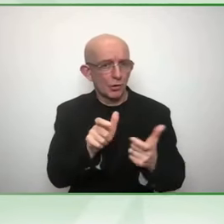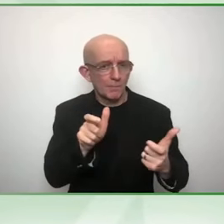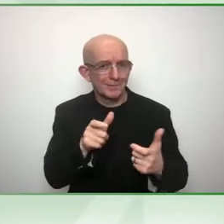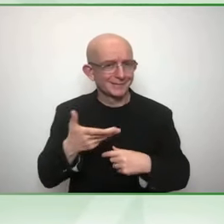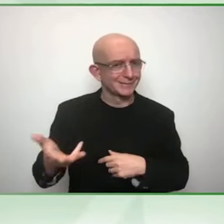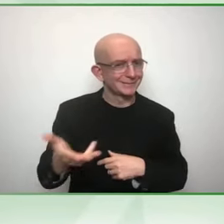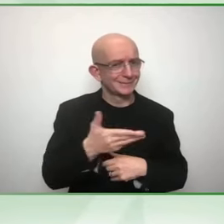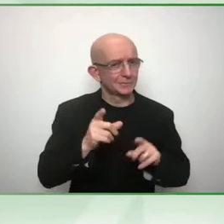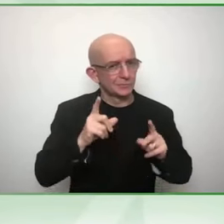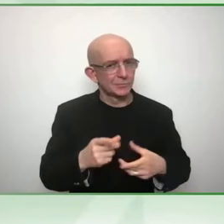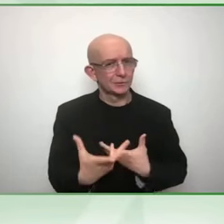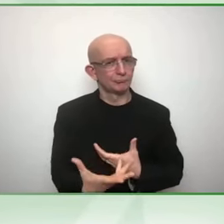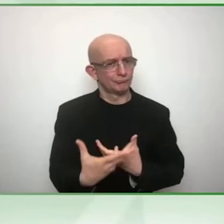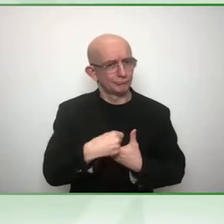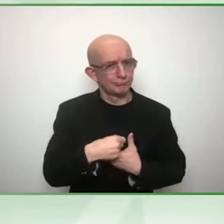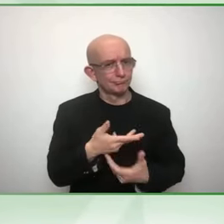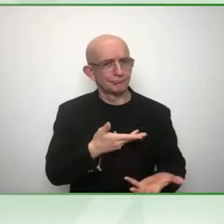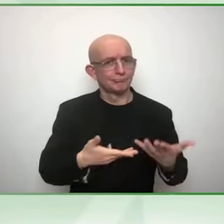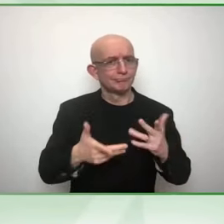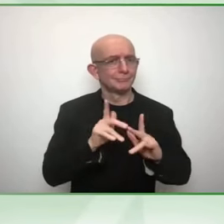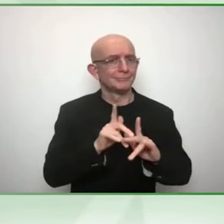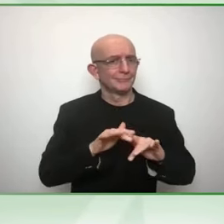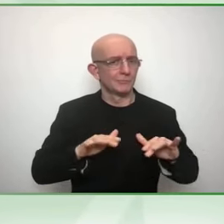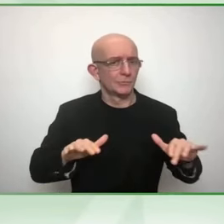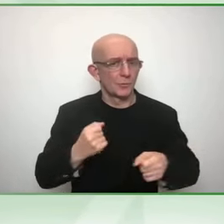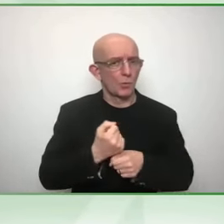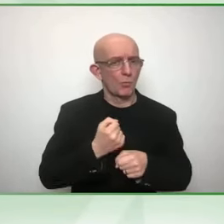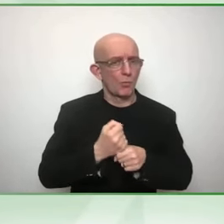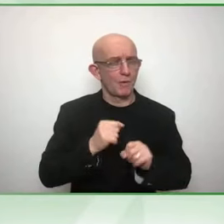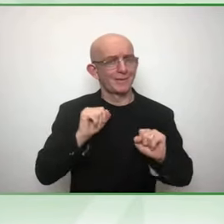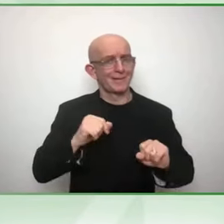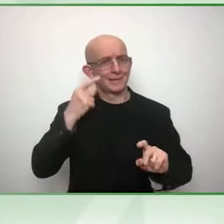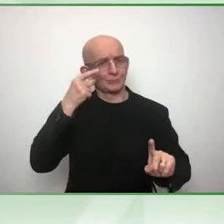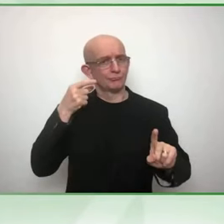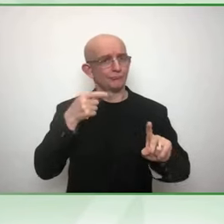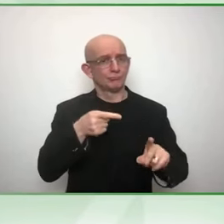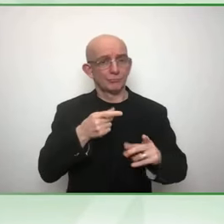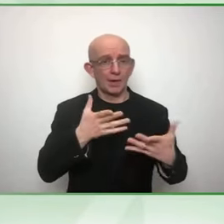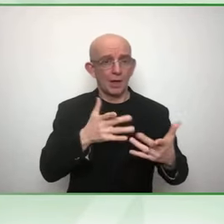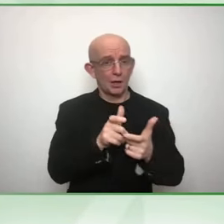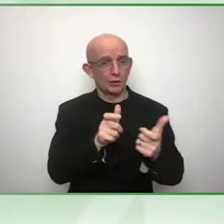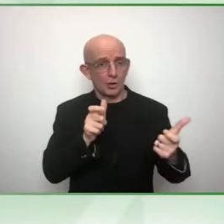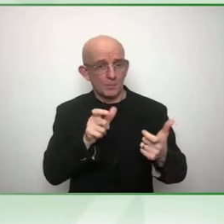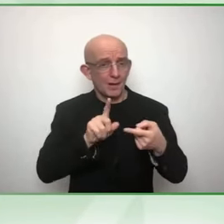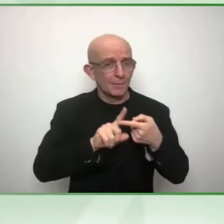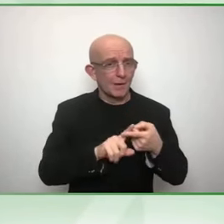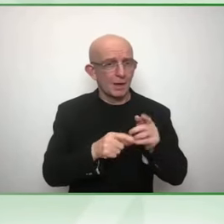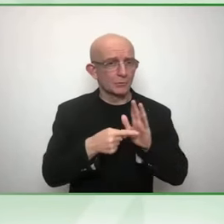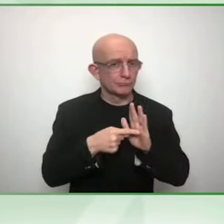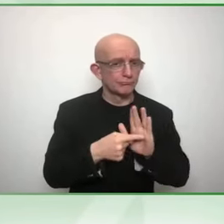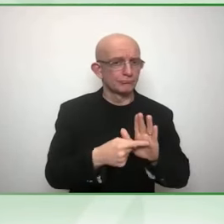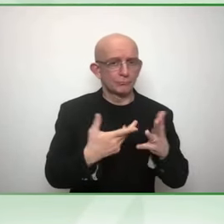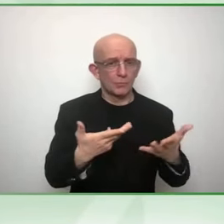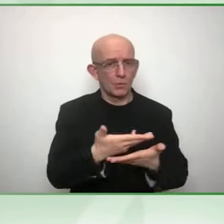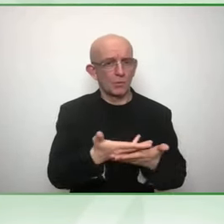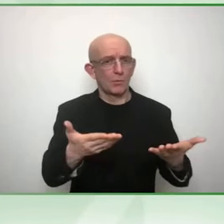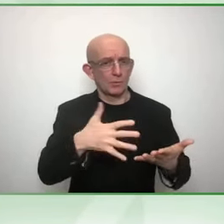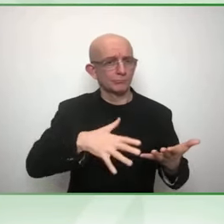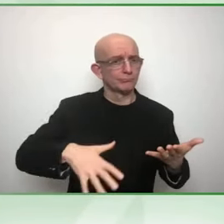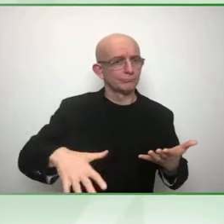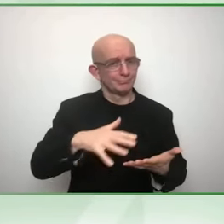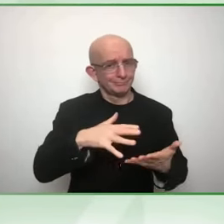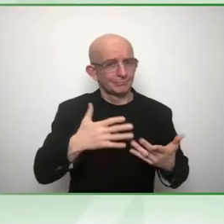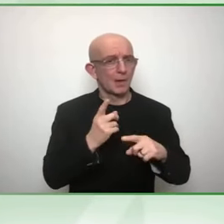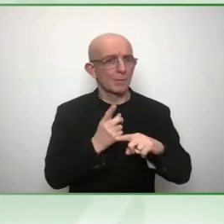are uniquely positioned to advance disability inclusion across the private sector through their engagement with companies in what's known as